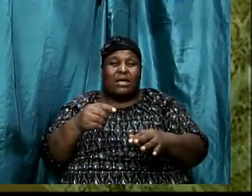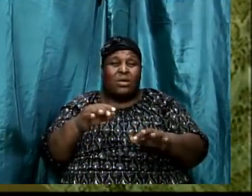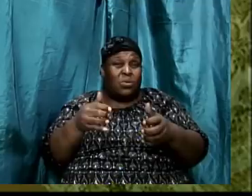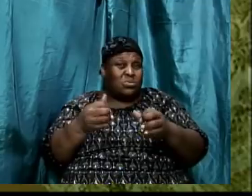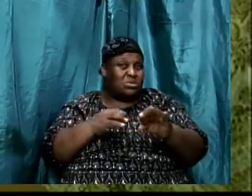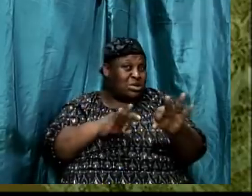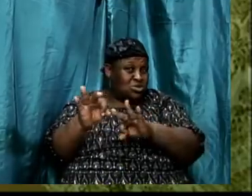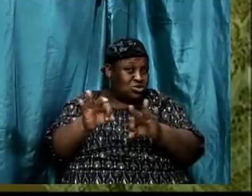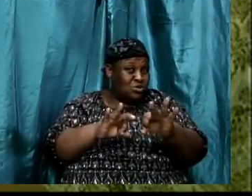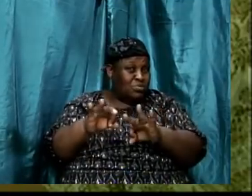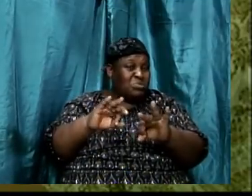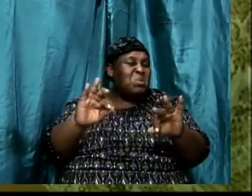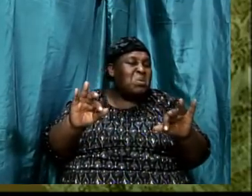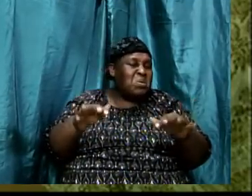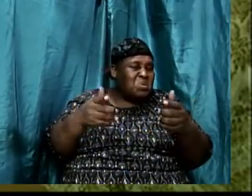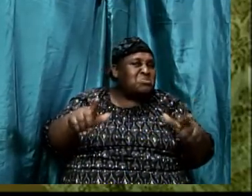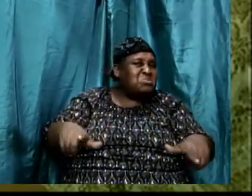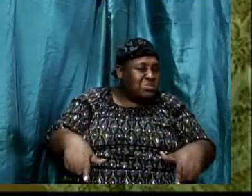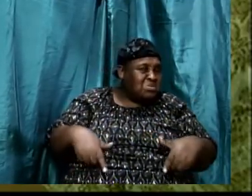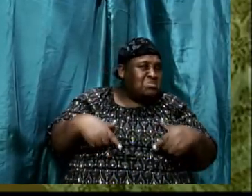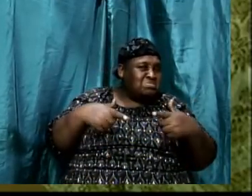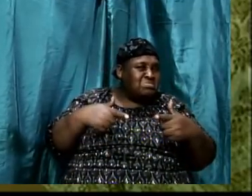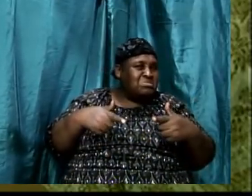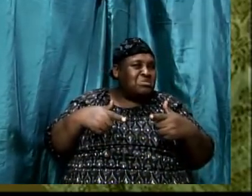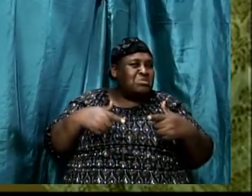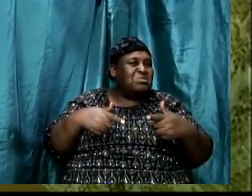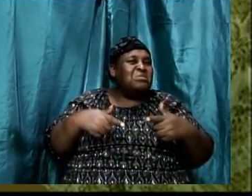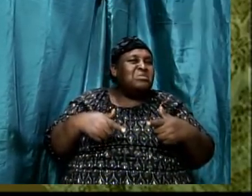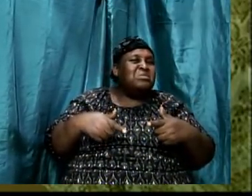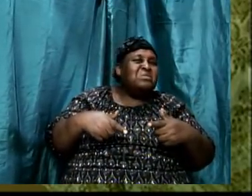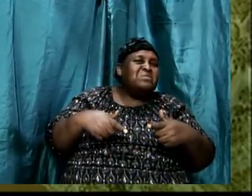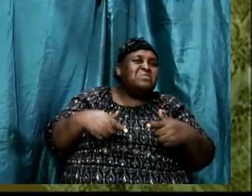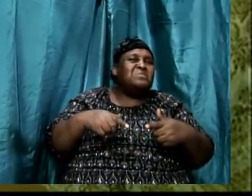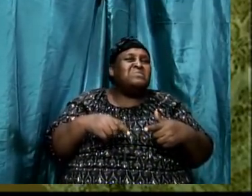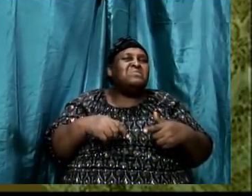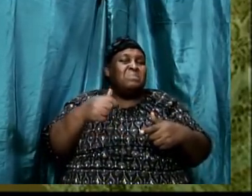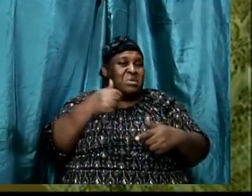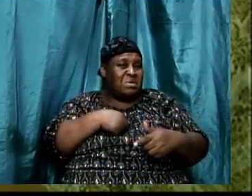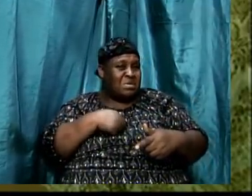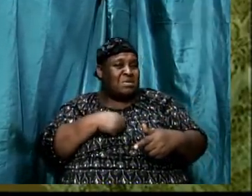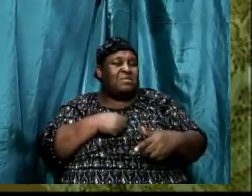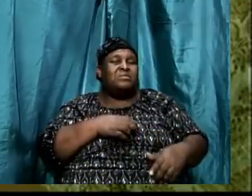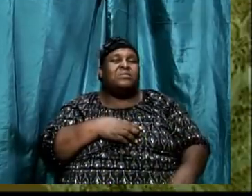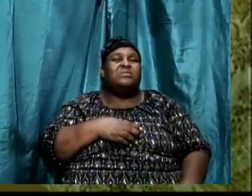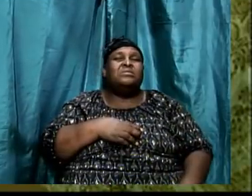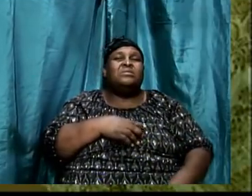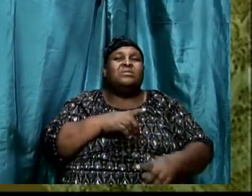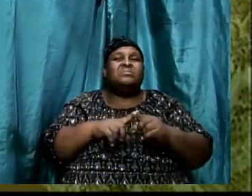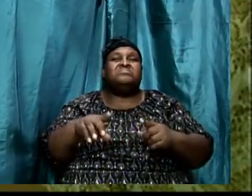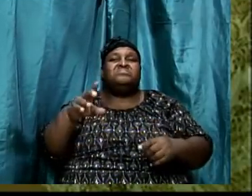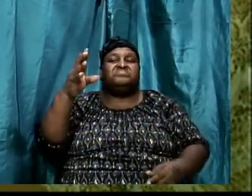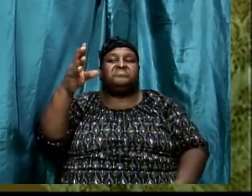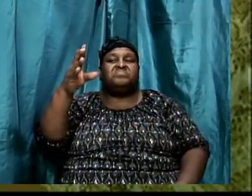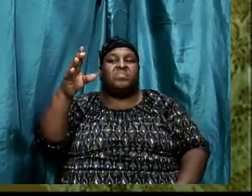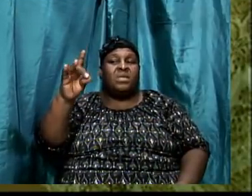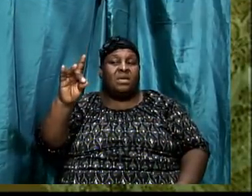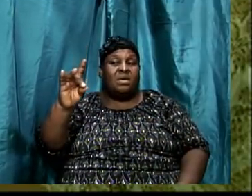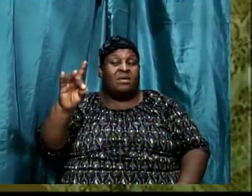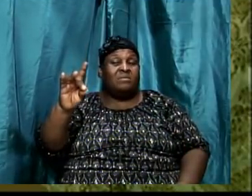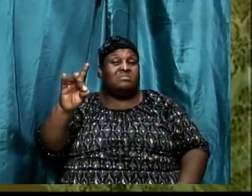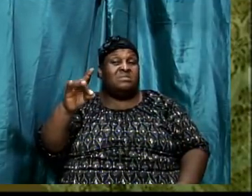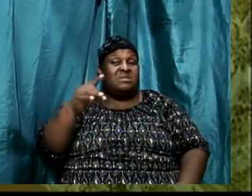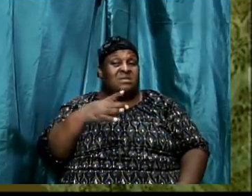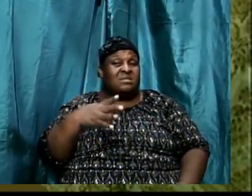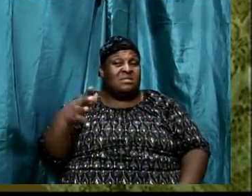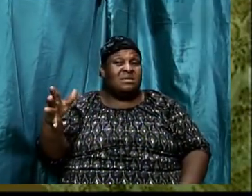me? How does it apply to others? Amen. And we look at eight basic things that we should consider when we're reading our study in the Bible. I pray God that we don't